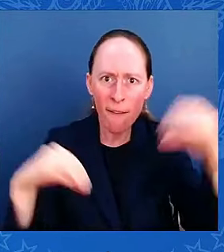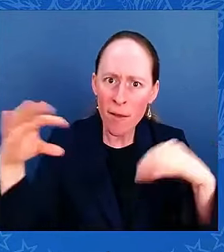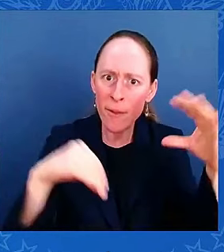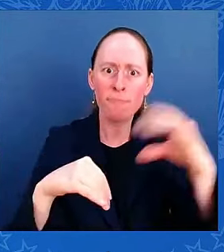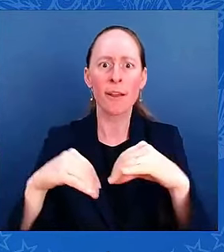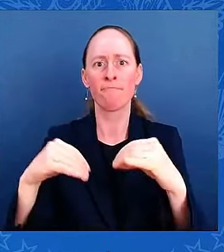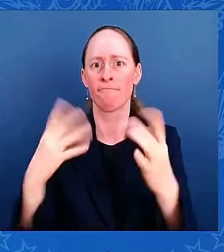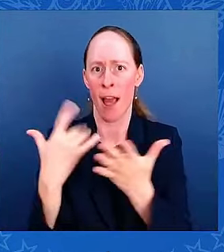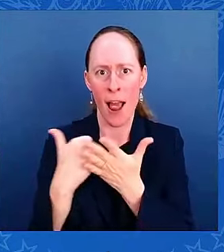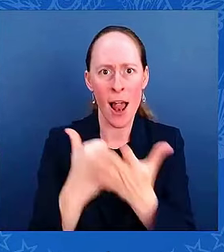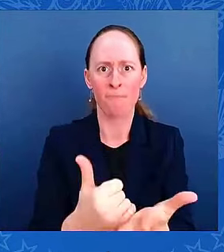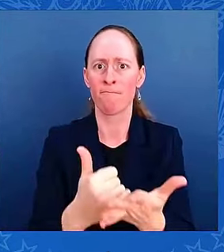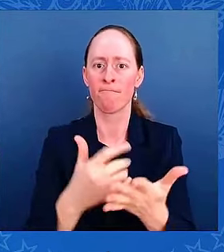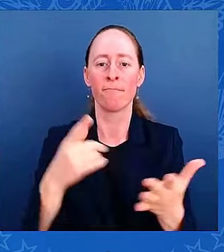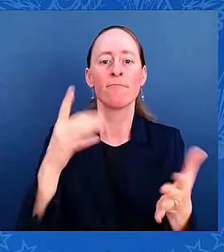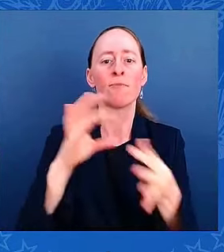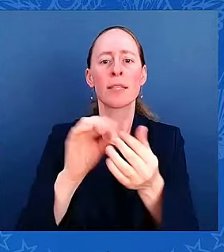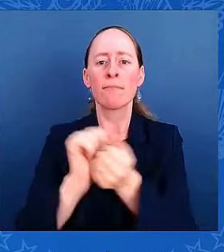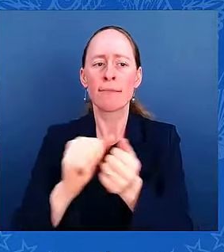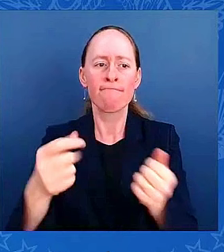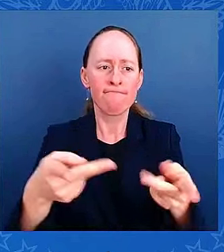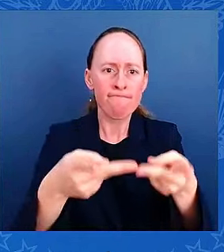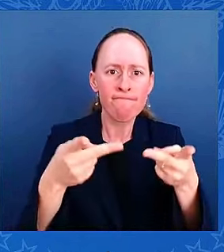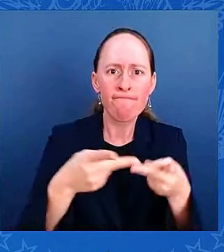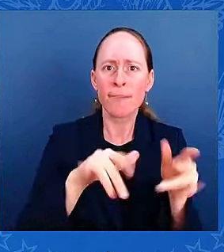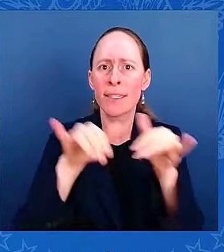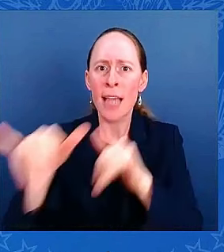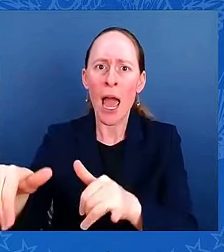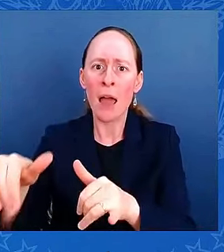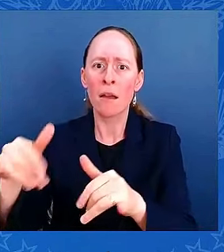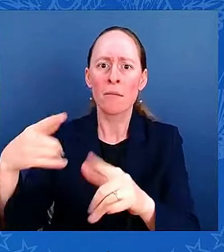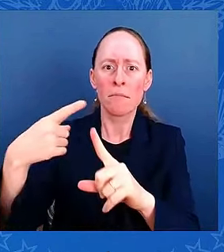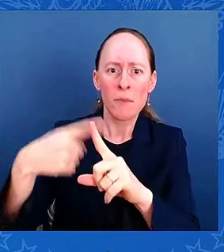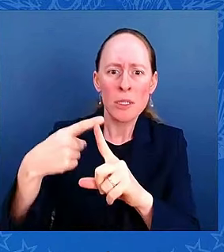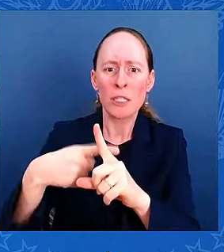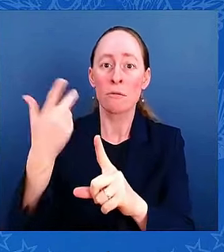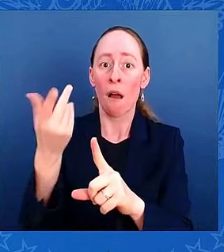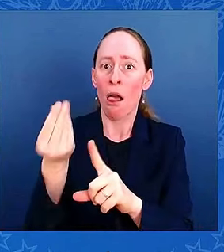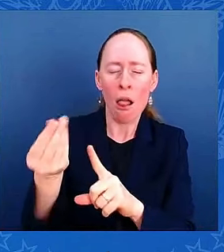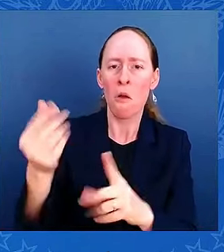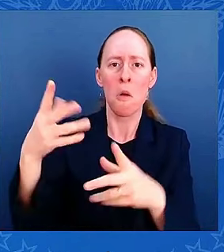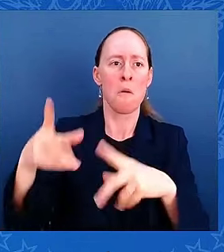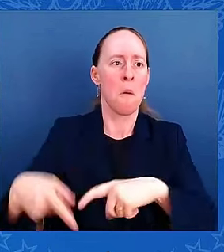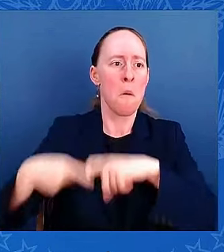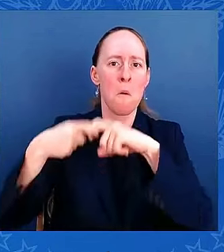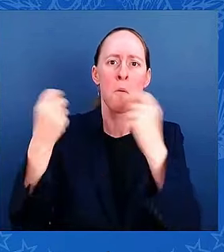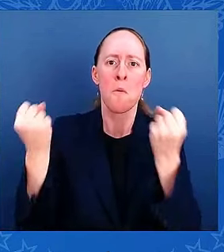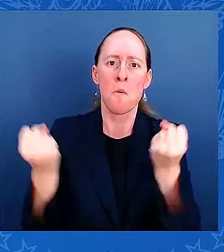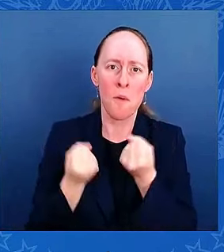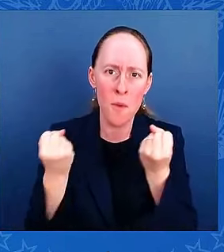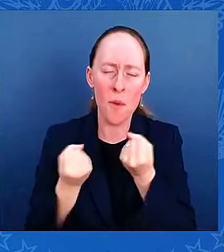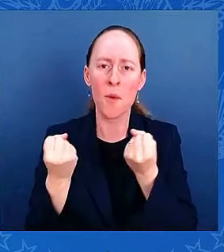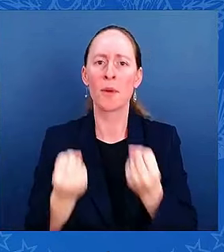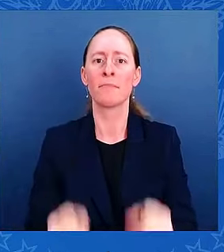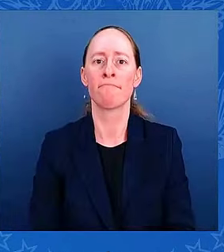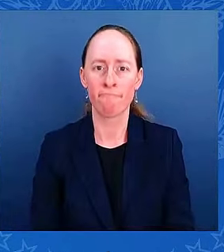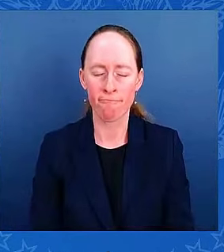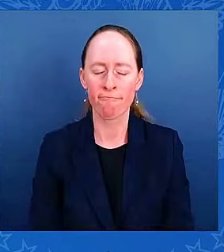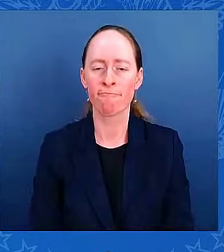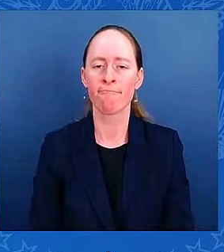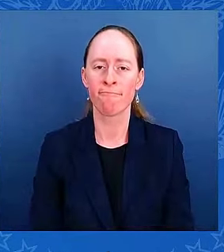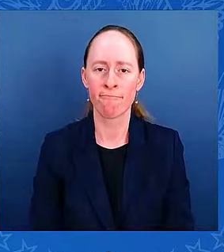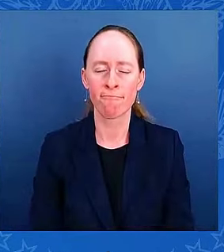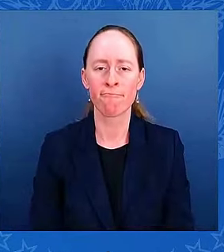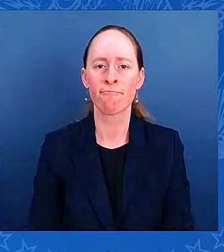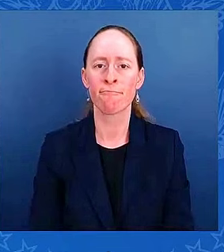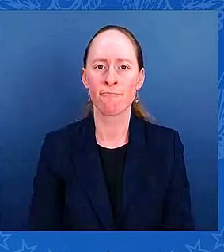disaster recovery centers all across the impacted communities right away. So there's one stop the residents can go to to learn